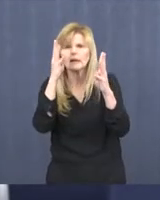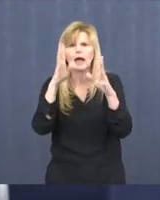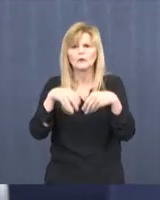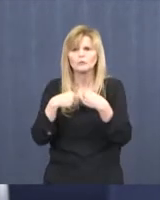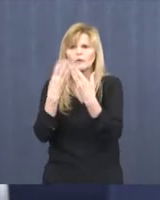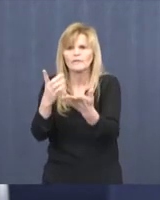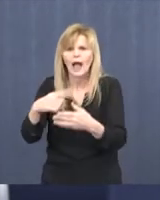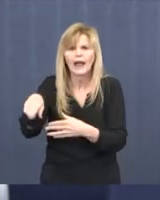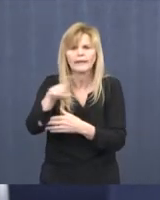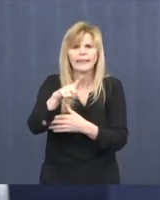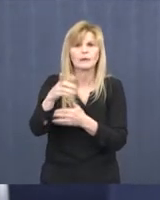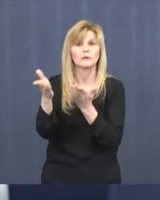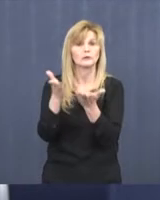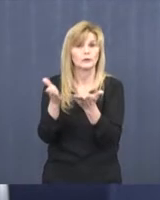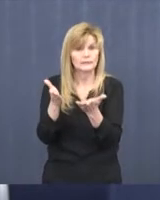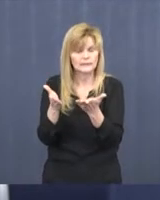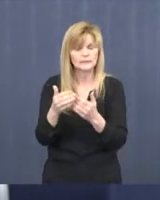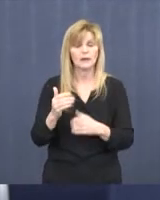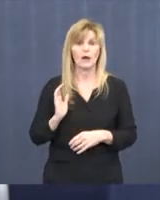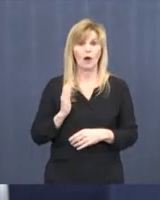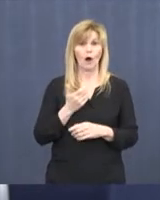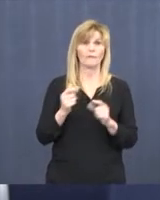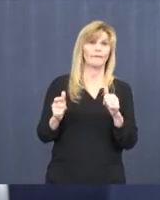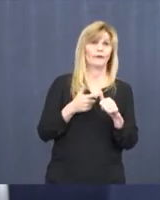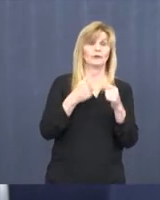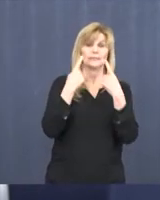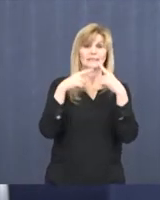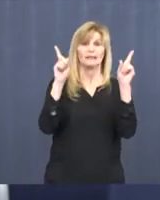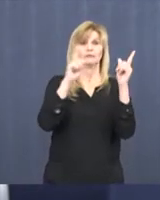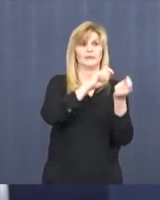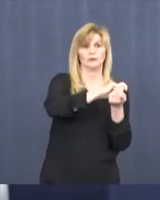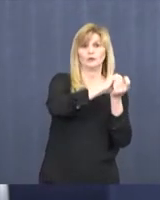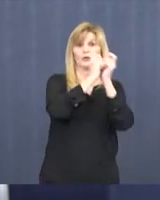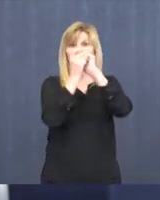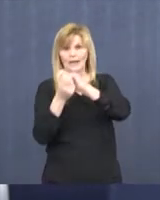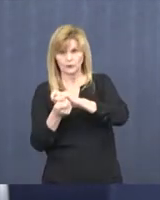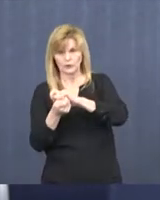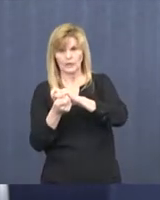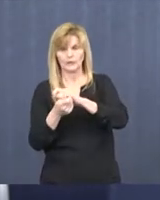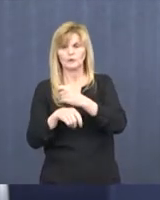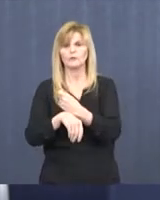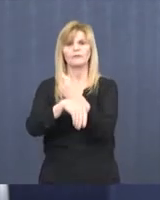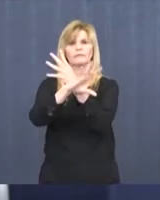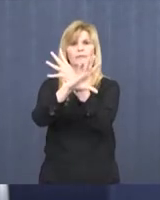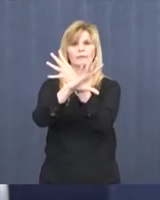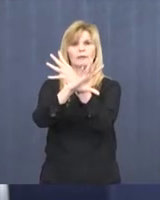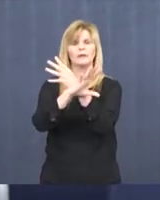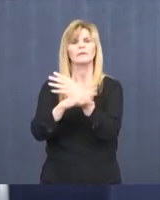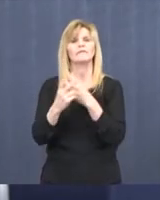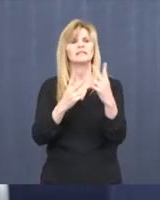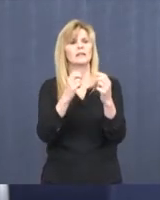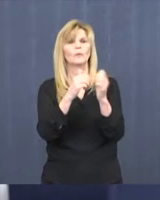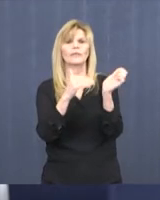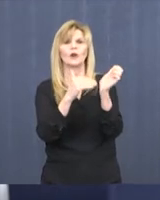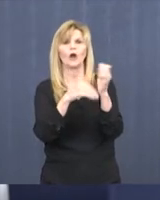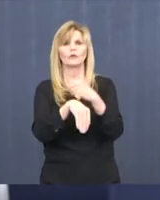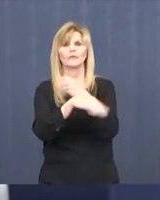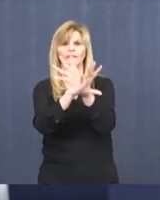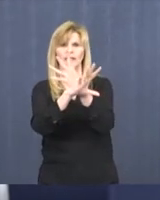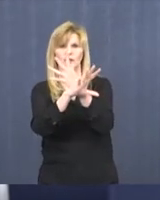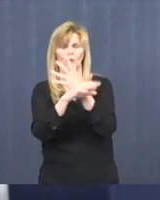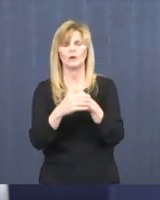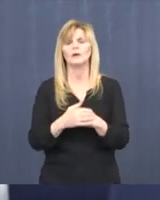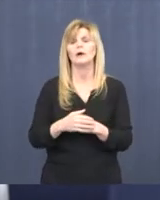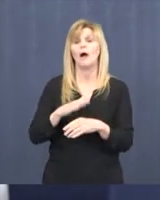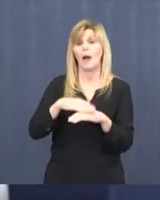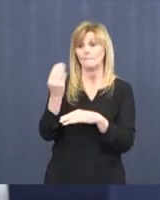services. And one of our big success has been the transition to video visits. And on Monday,